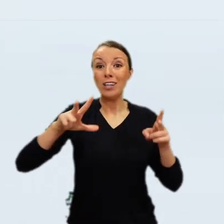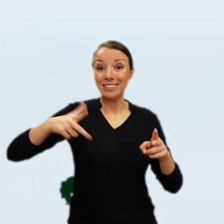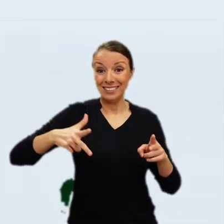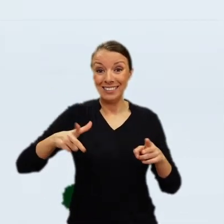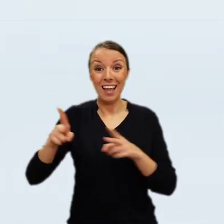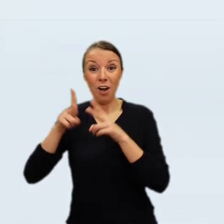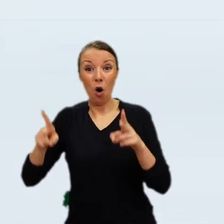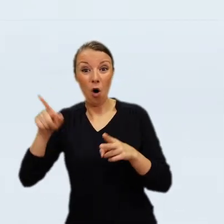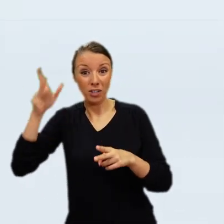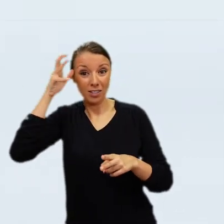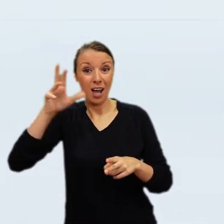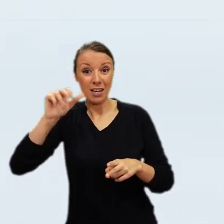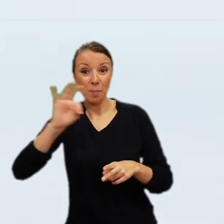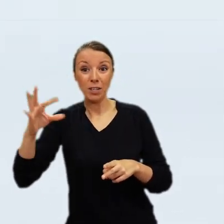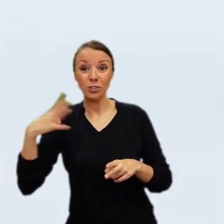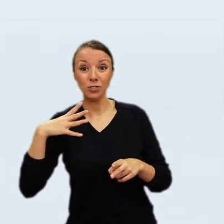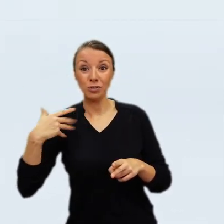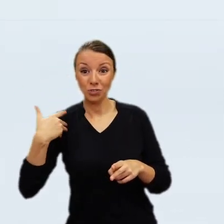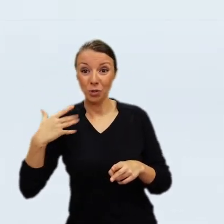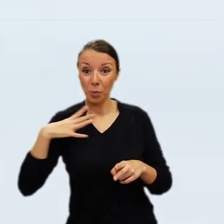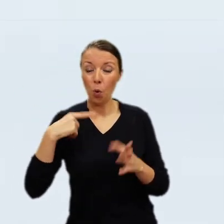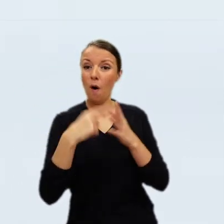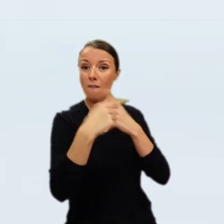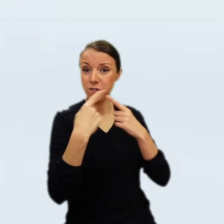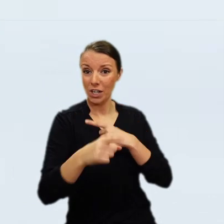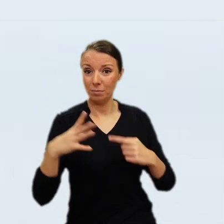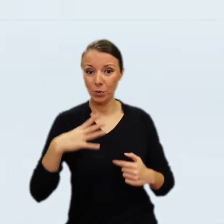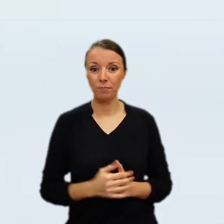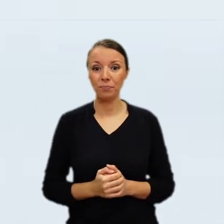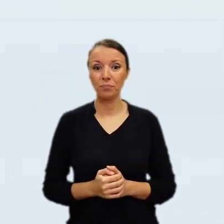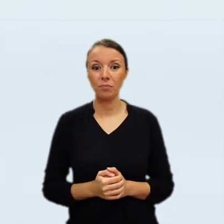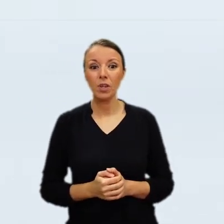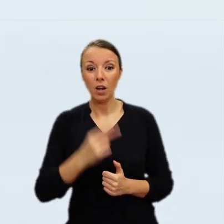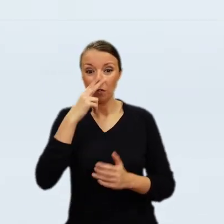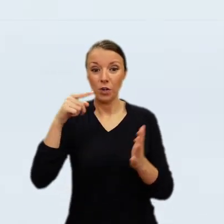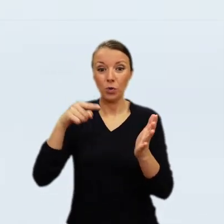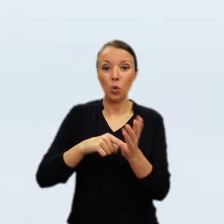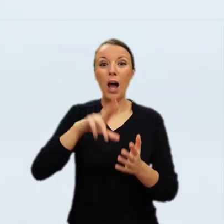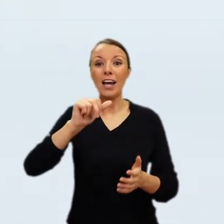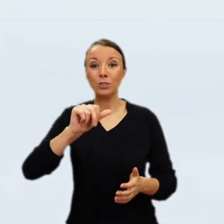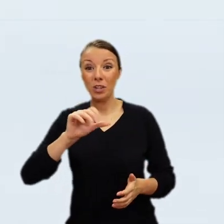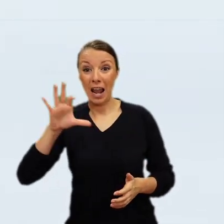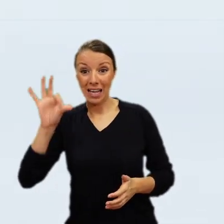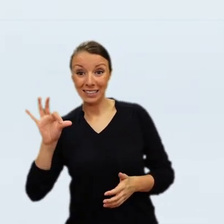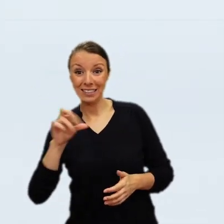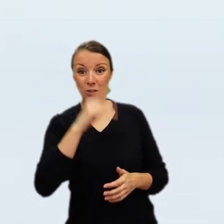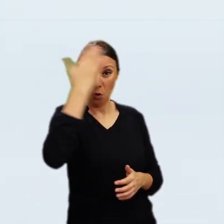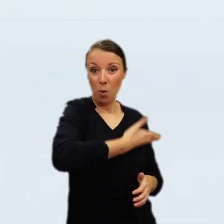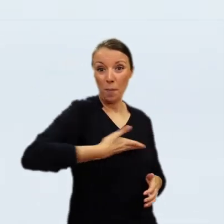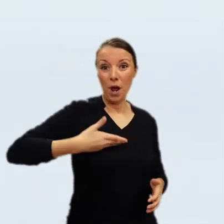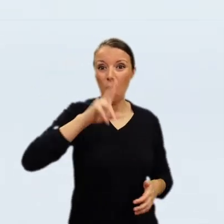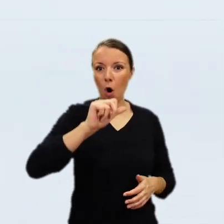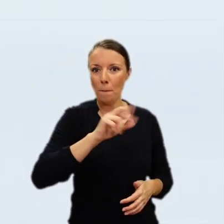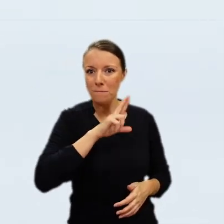absolute fantasy outfit that is everything except from Greek, resting his hand on a bust of Homer, woefully